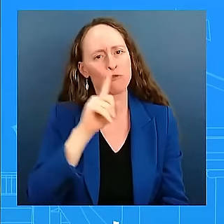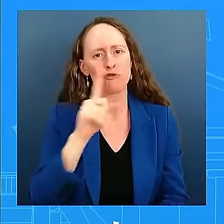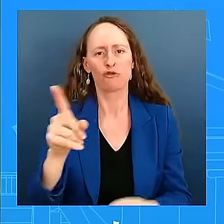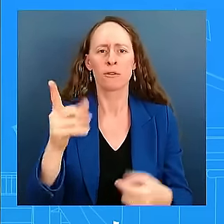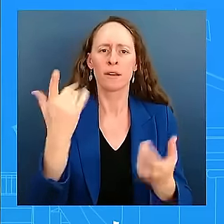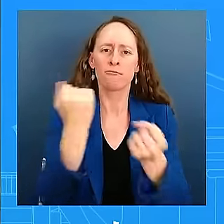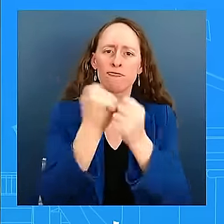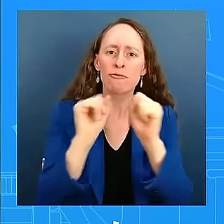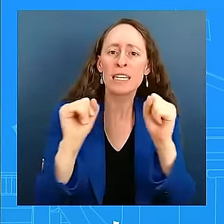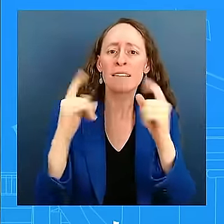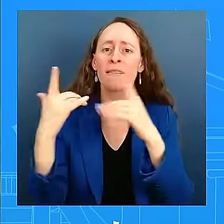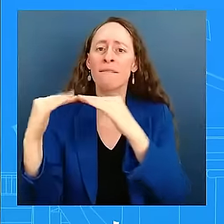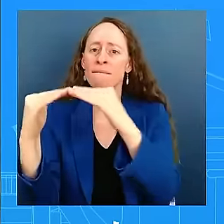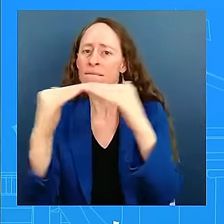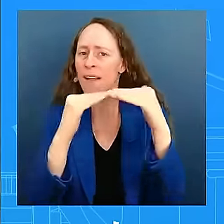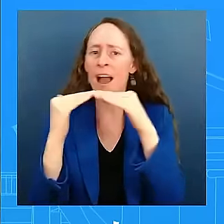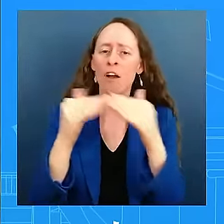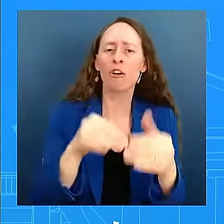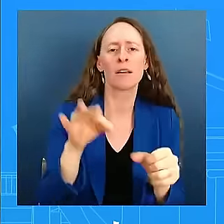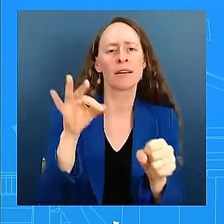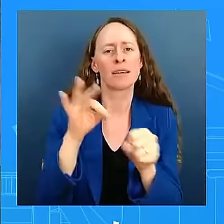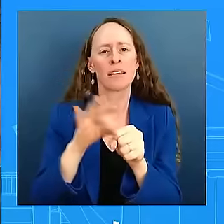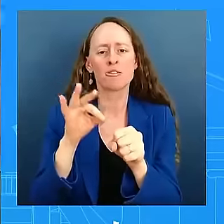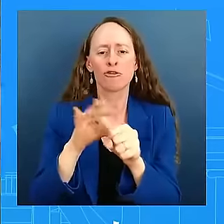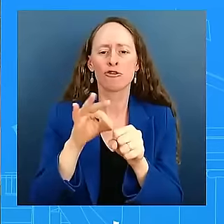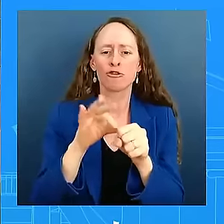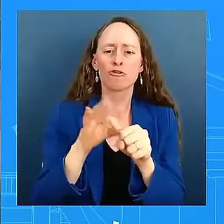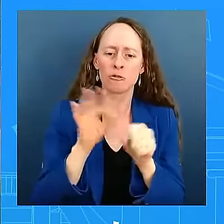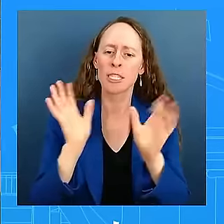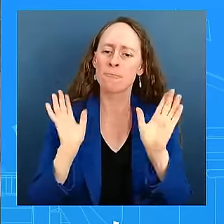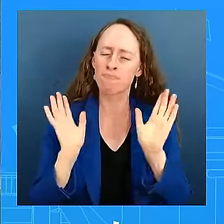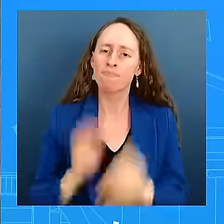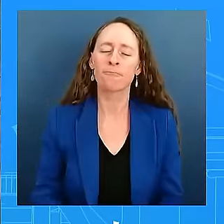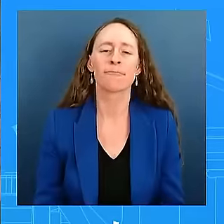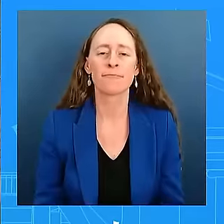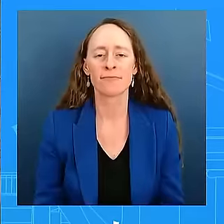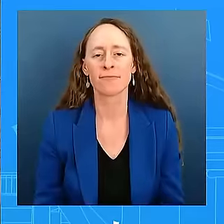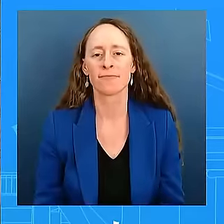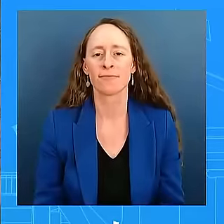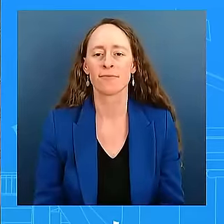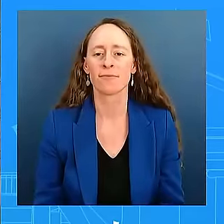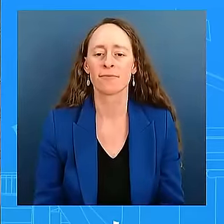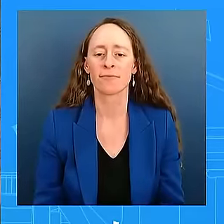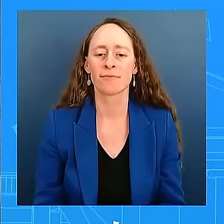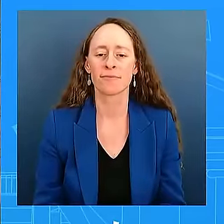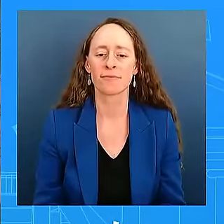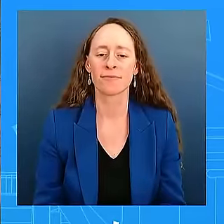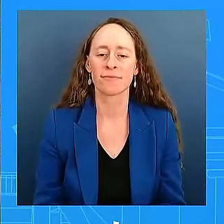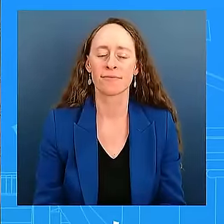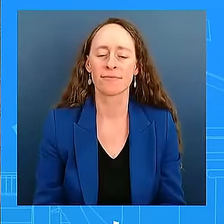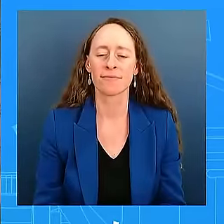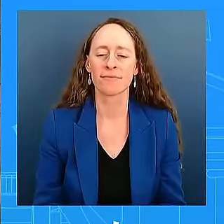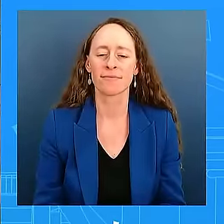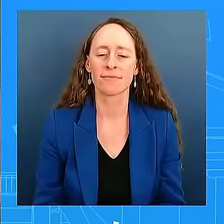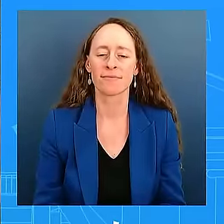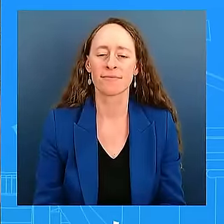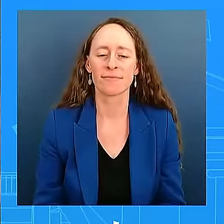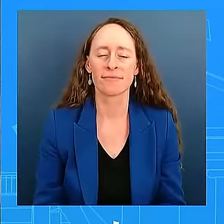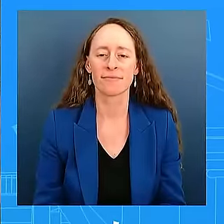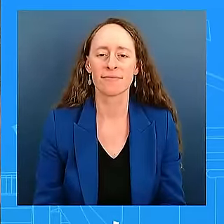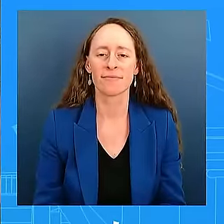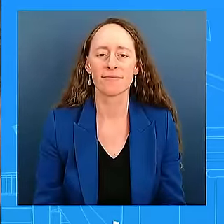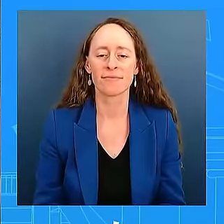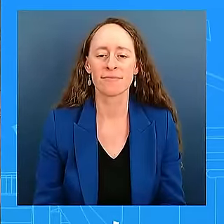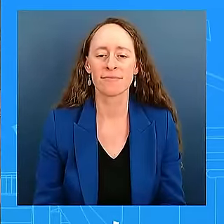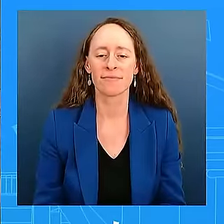And so I'm going to leave it there. I'm not going to get into details. Separately, in regards to the relationship or lack of a relationship